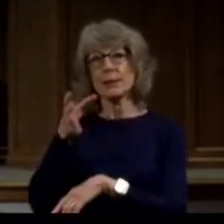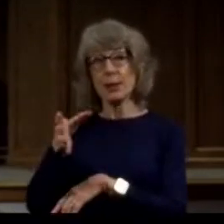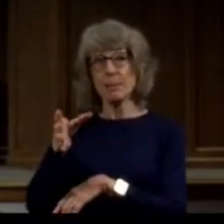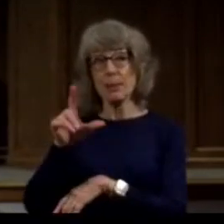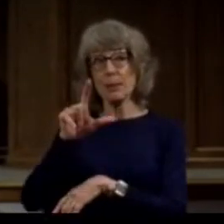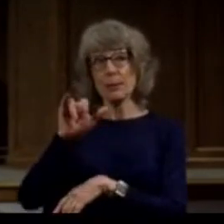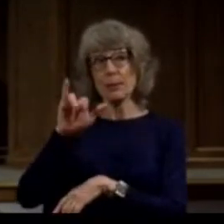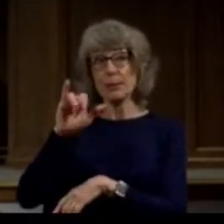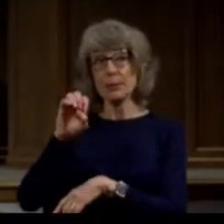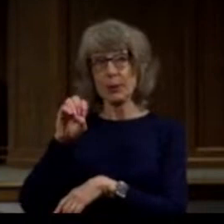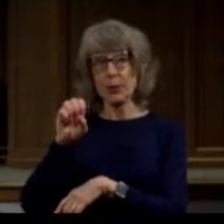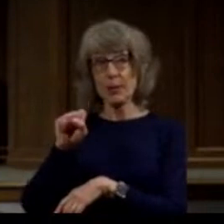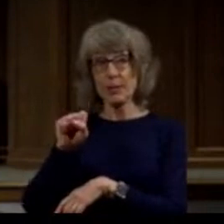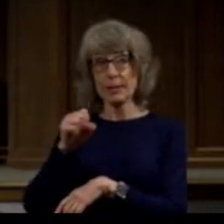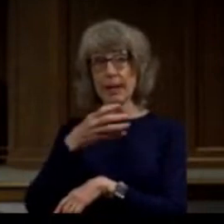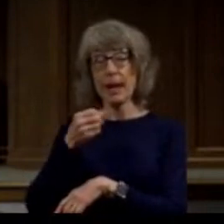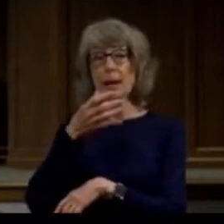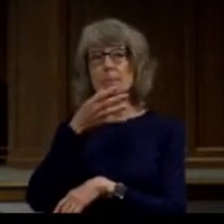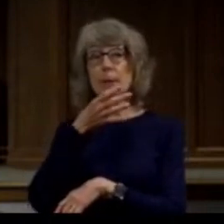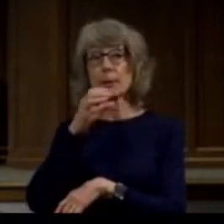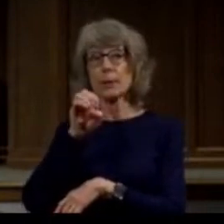and his mother, Eunice.